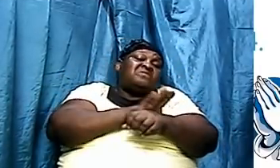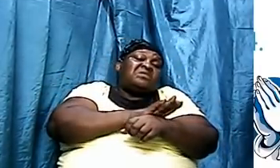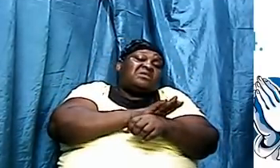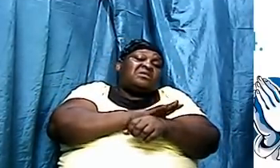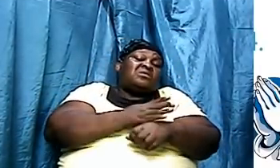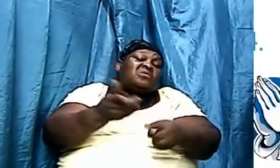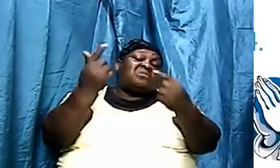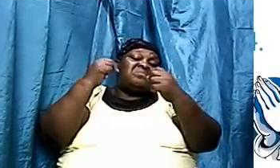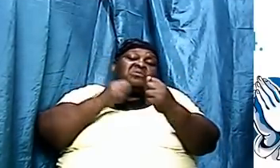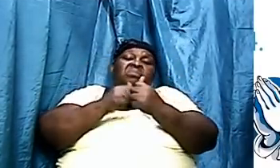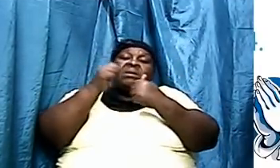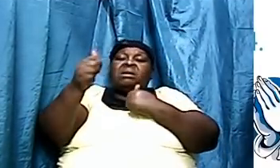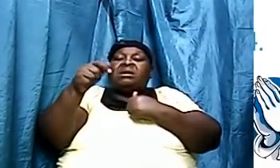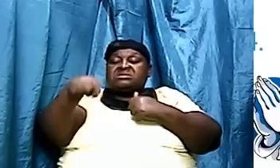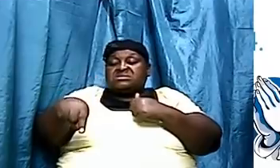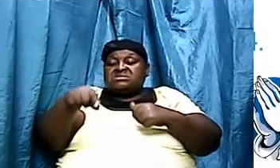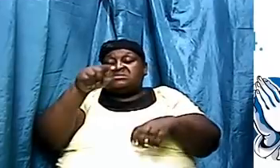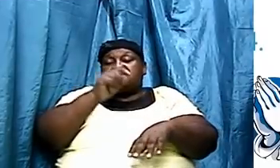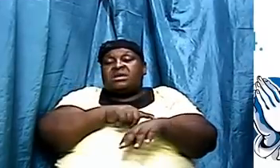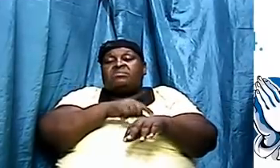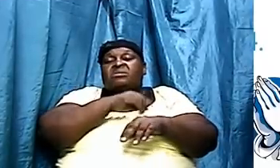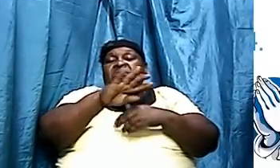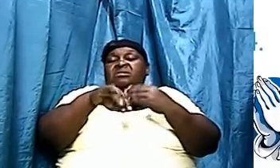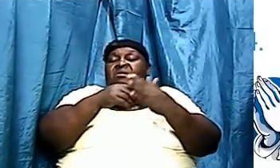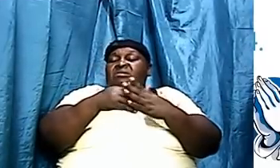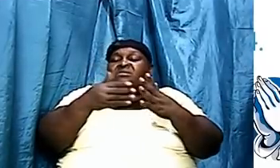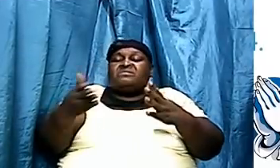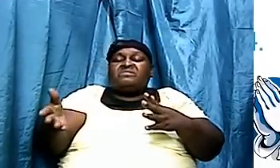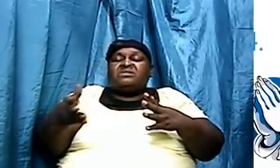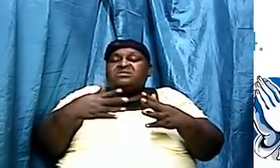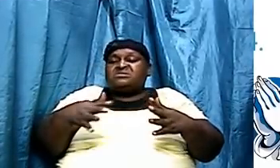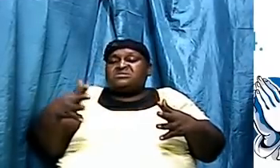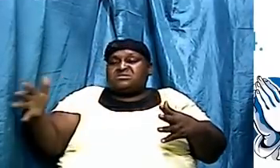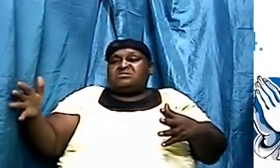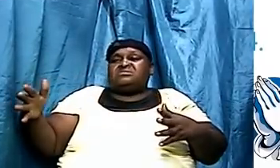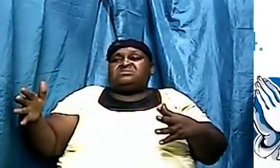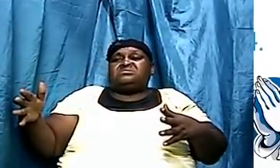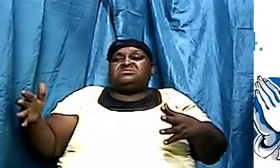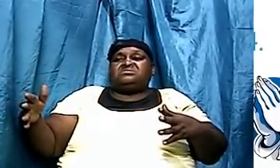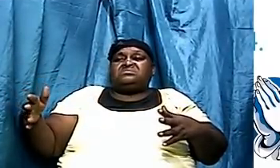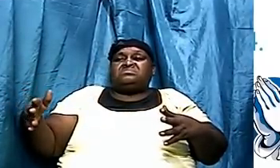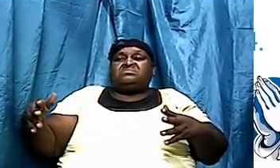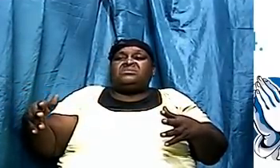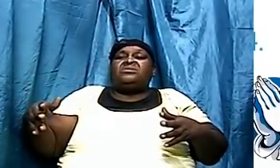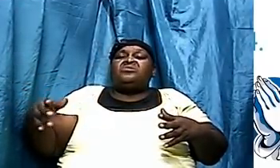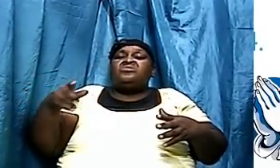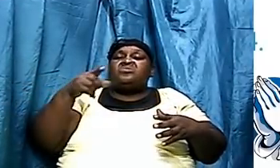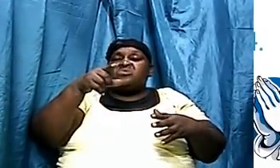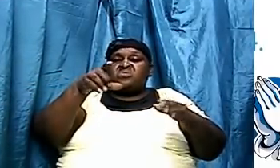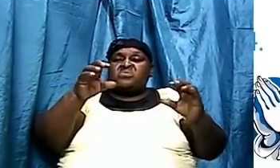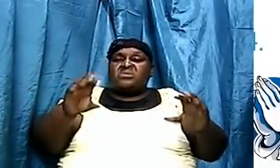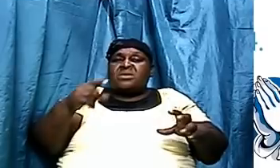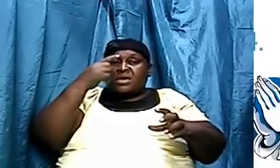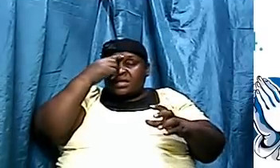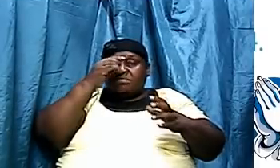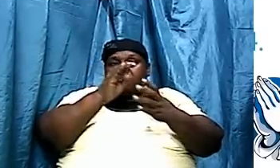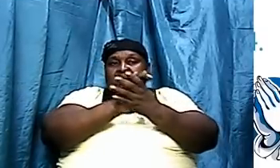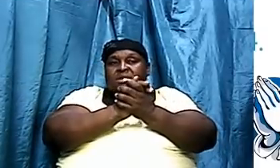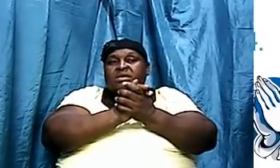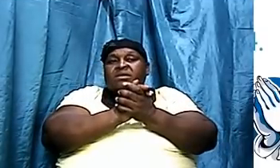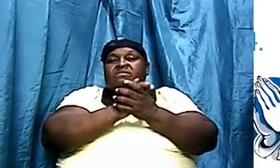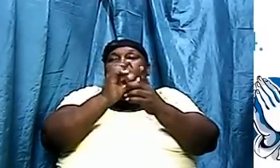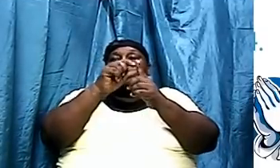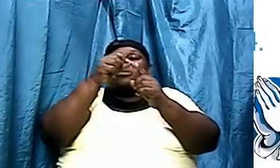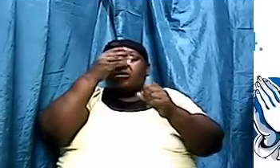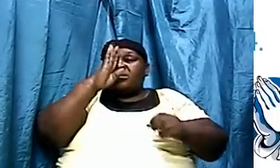this time but all of these things I think I have made the point that you can believe the word